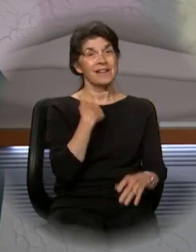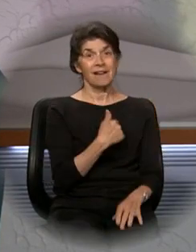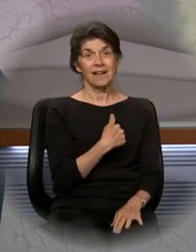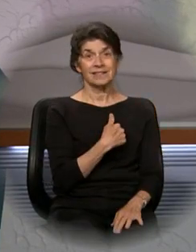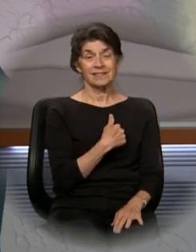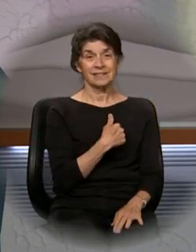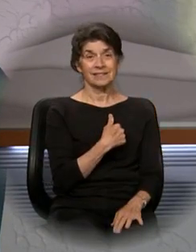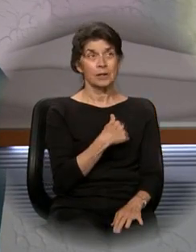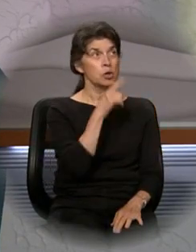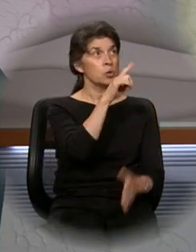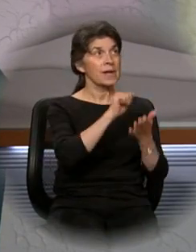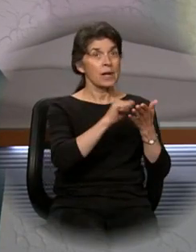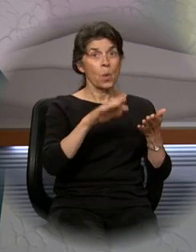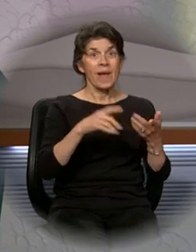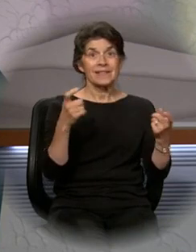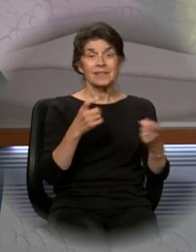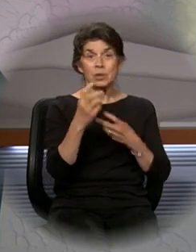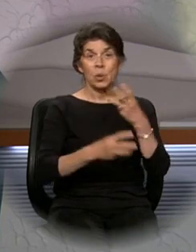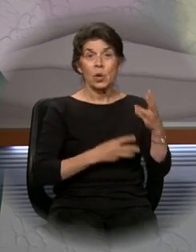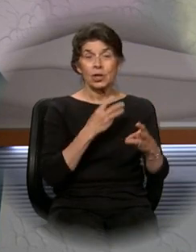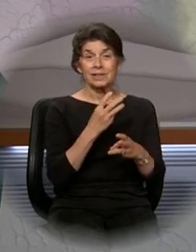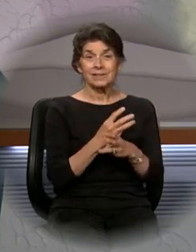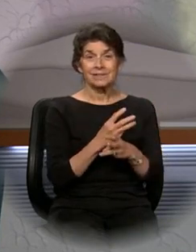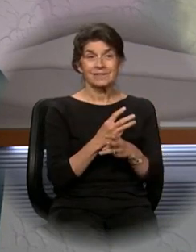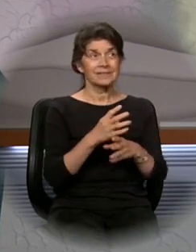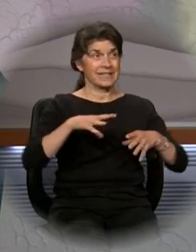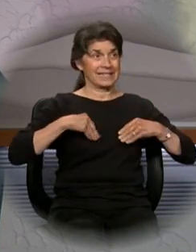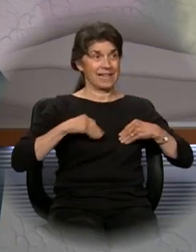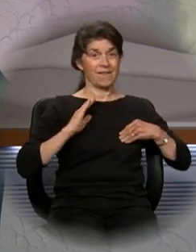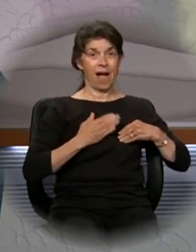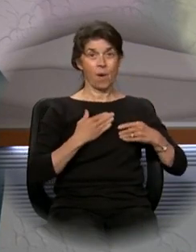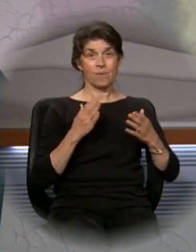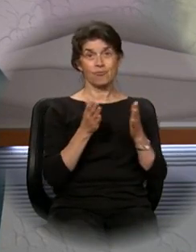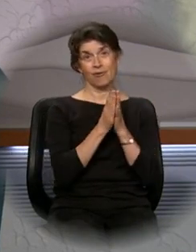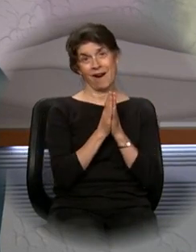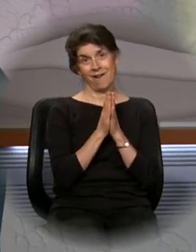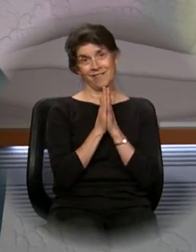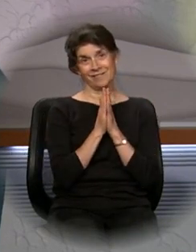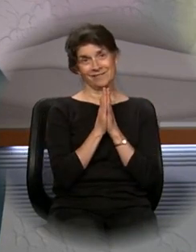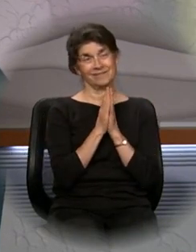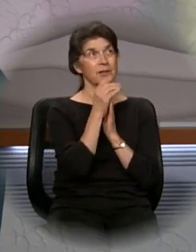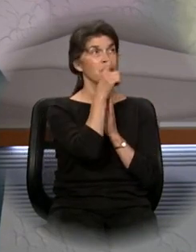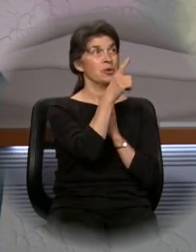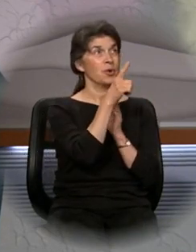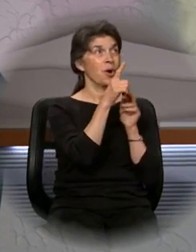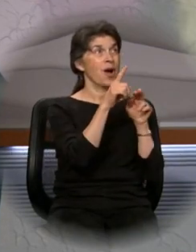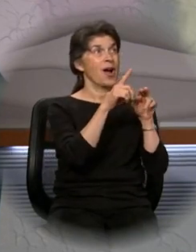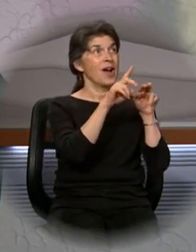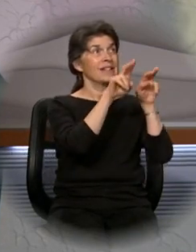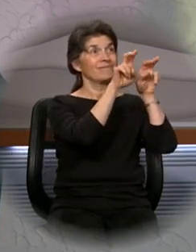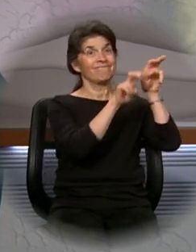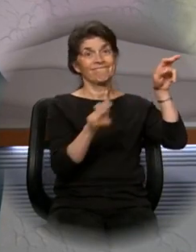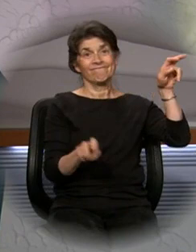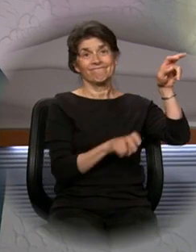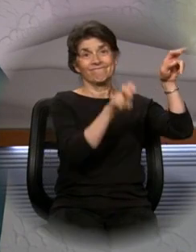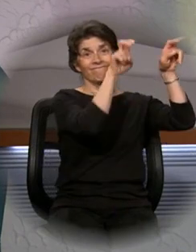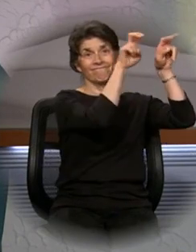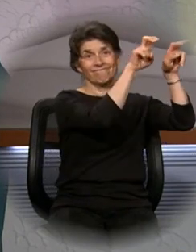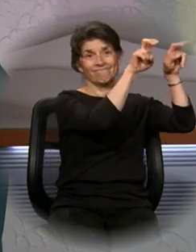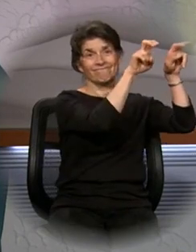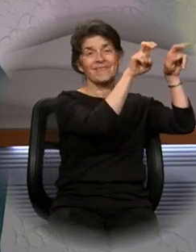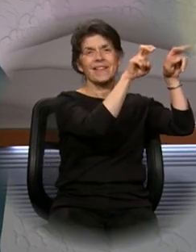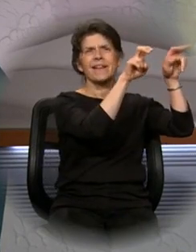mercy on us. You take away the sins of the world. Receive our prayer. You are seated at the right hand of the Father.